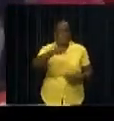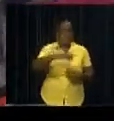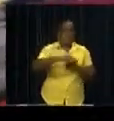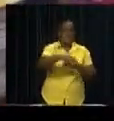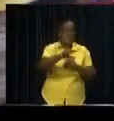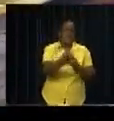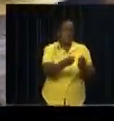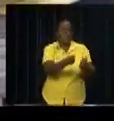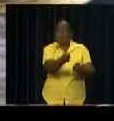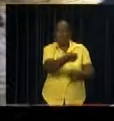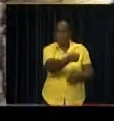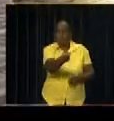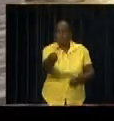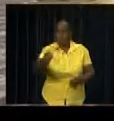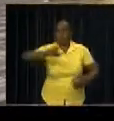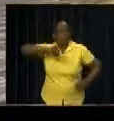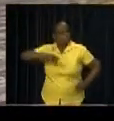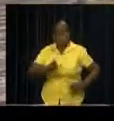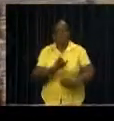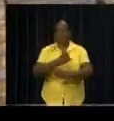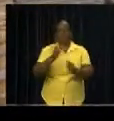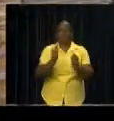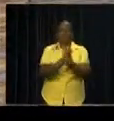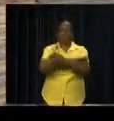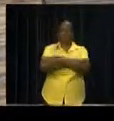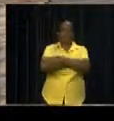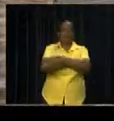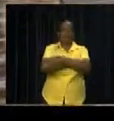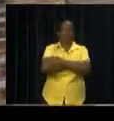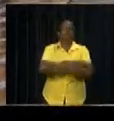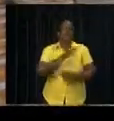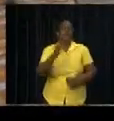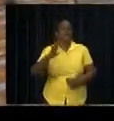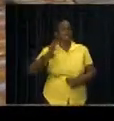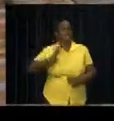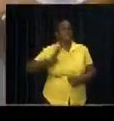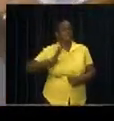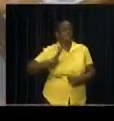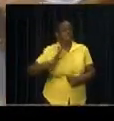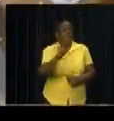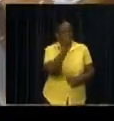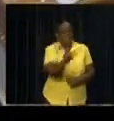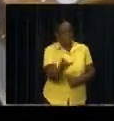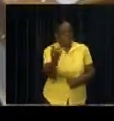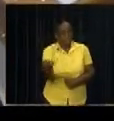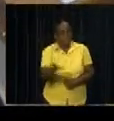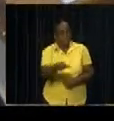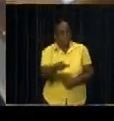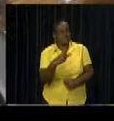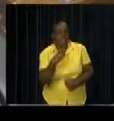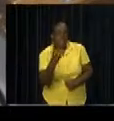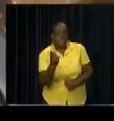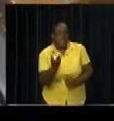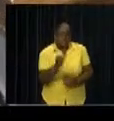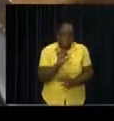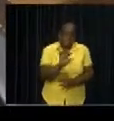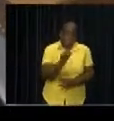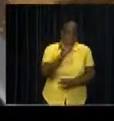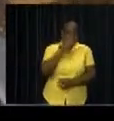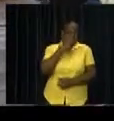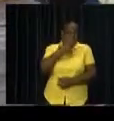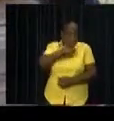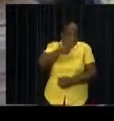the country are busy shopping for the new school year. Some consumers in the city centre indicate it to be pickier,